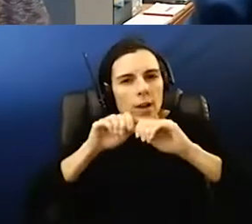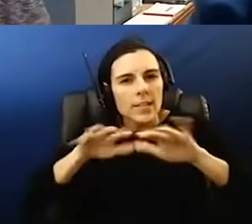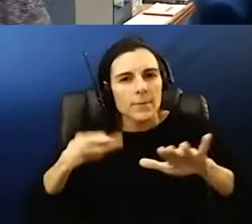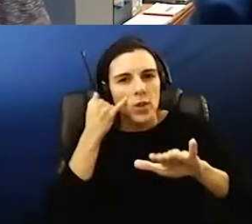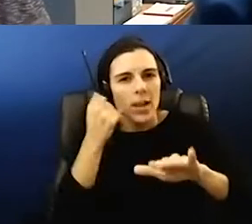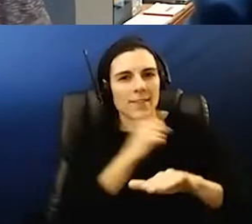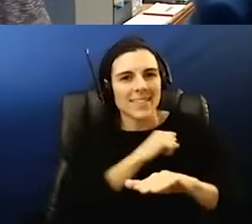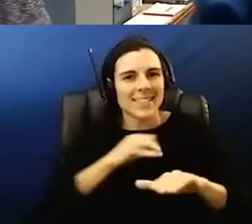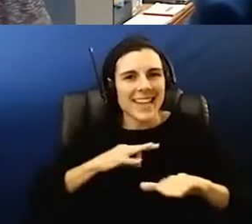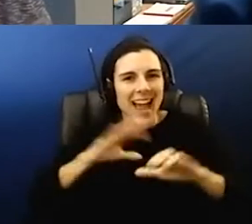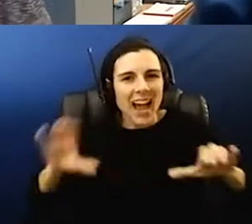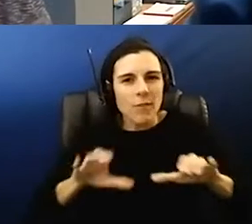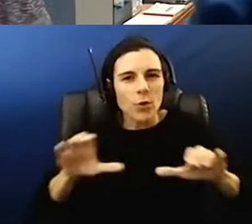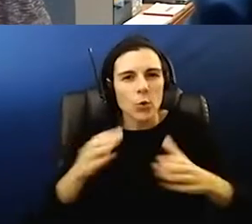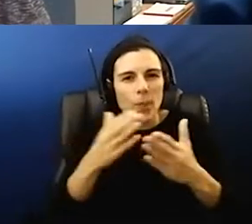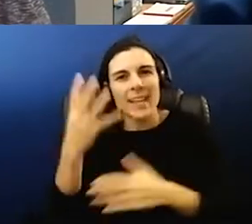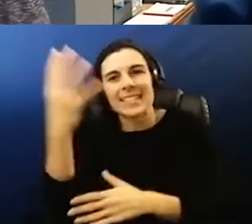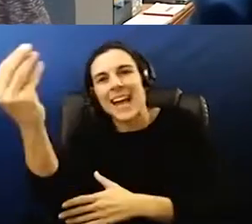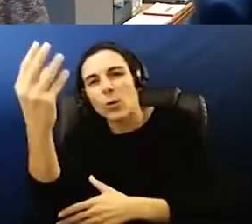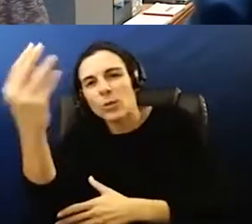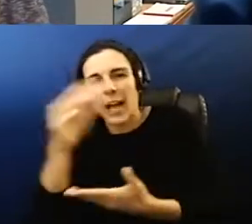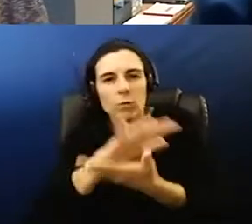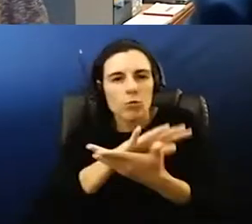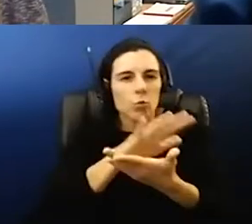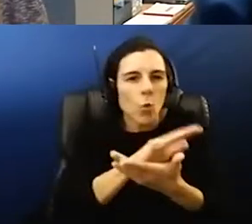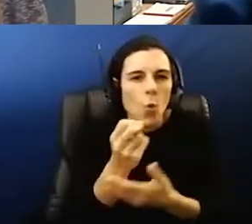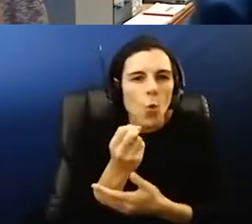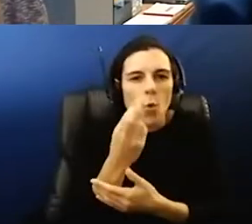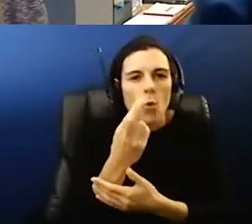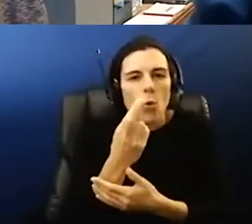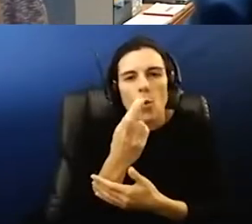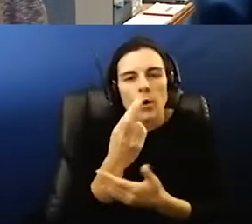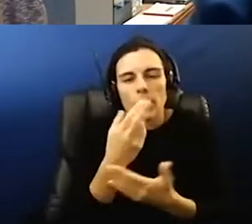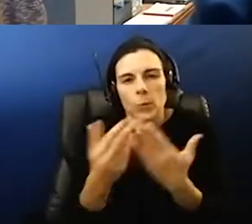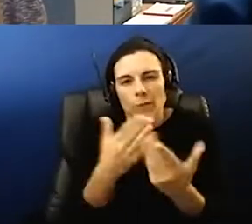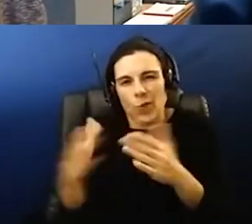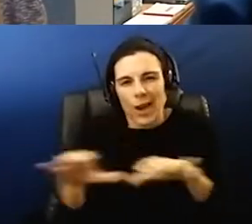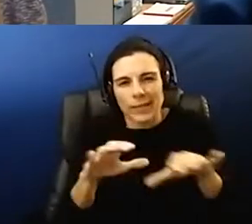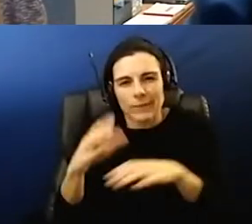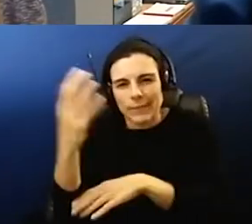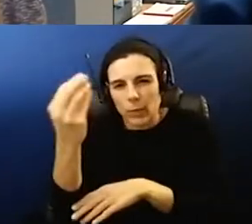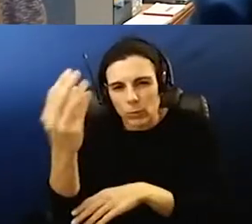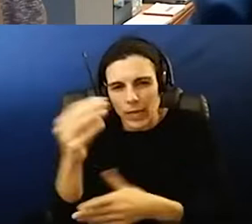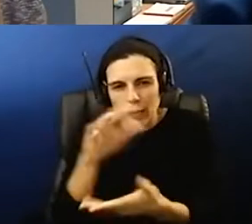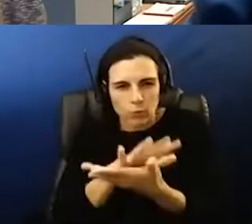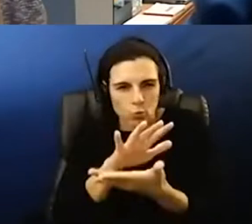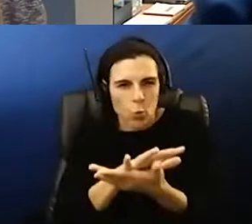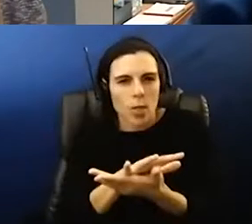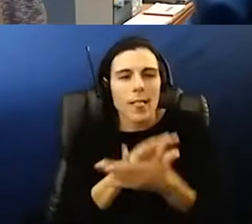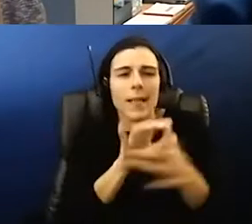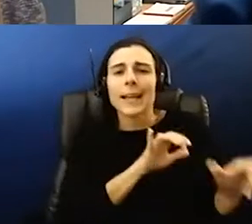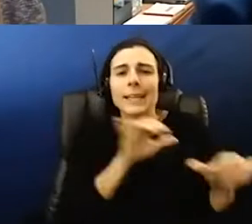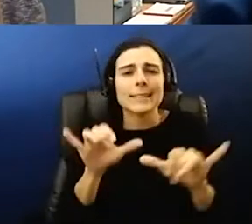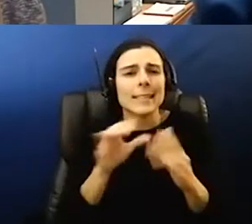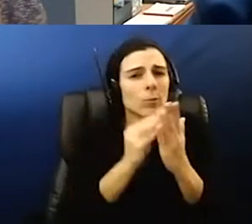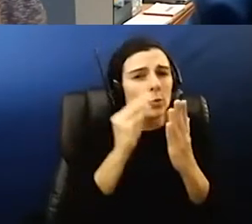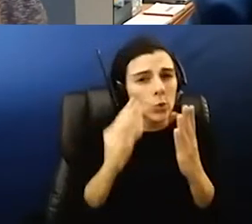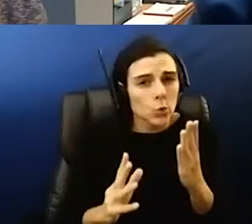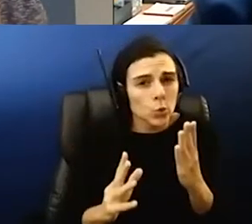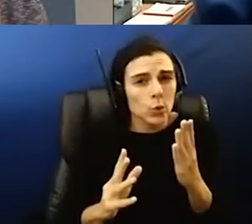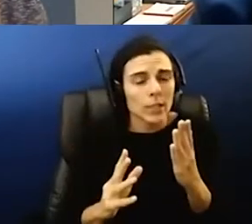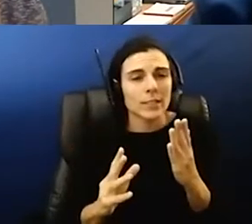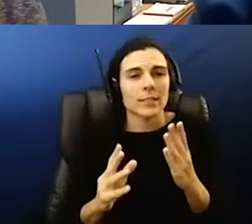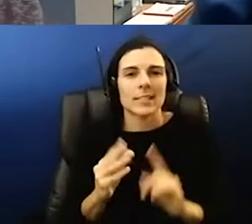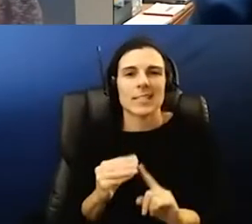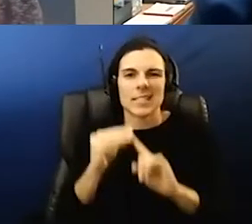doing things outside of school or things such as that so um and same with students for that matter um especially